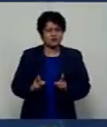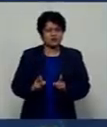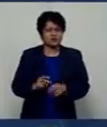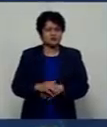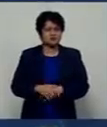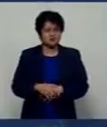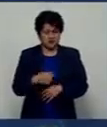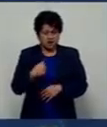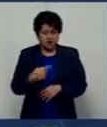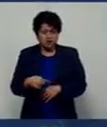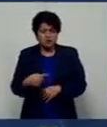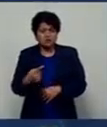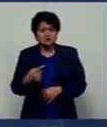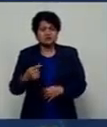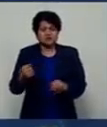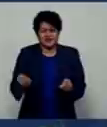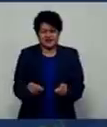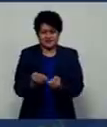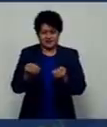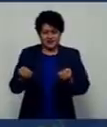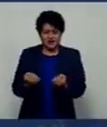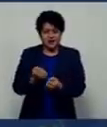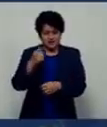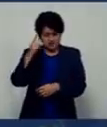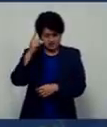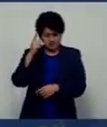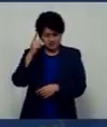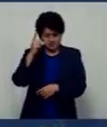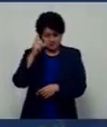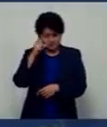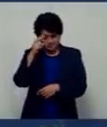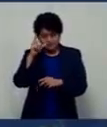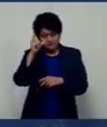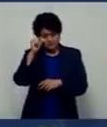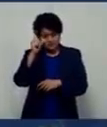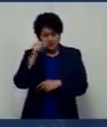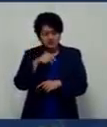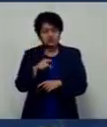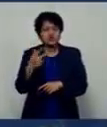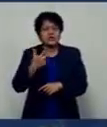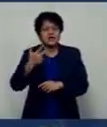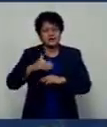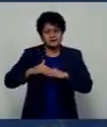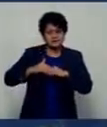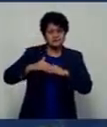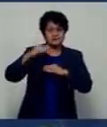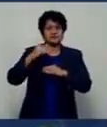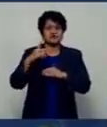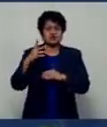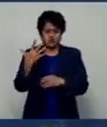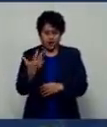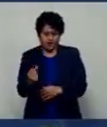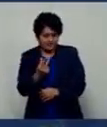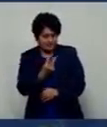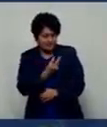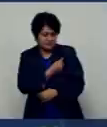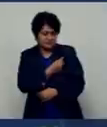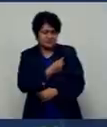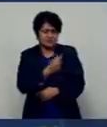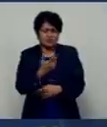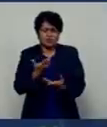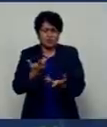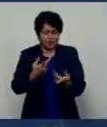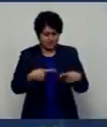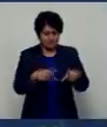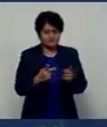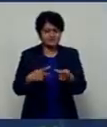I continue to encourage Fijians who are 18 years and above to get vaccinated at respective locations announced